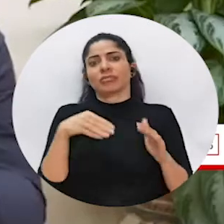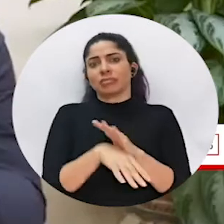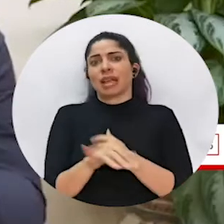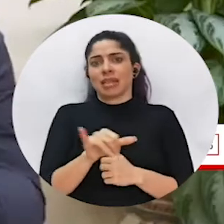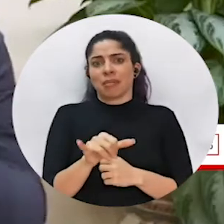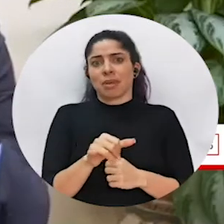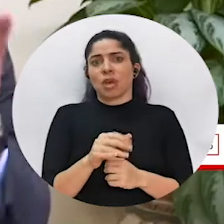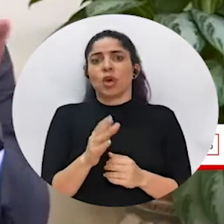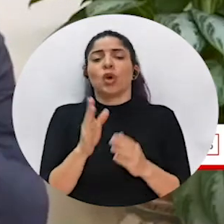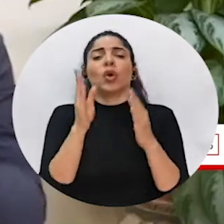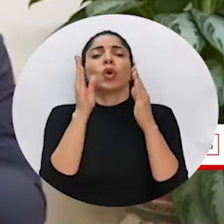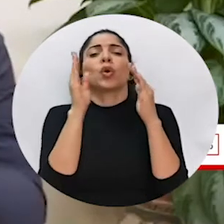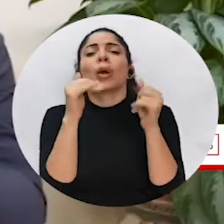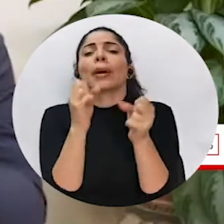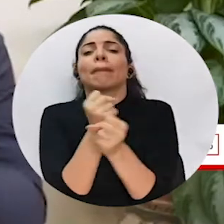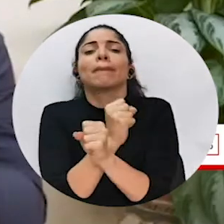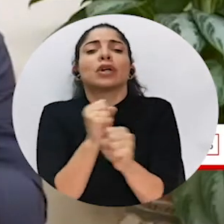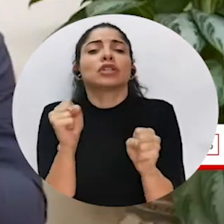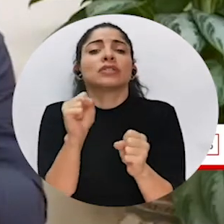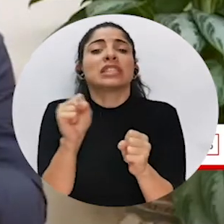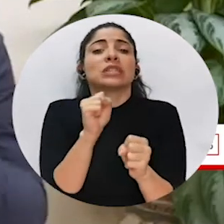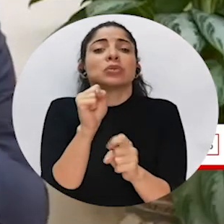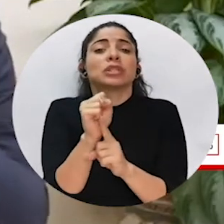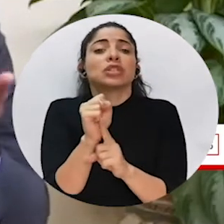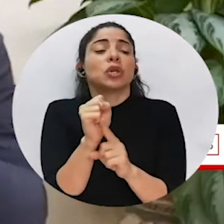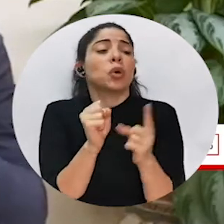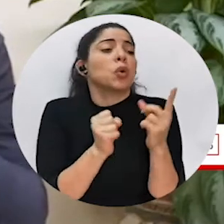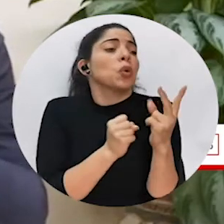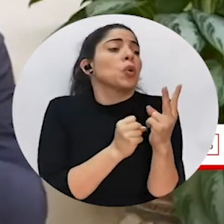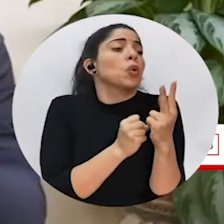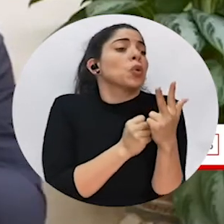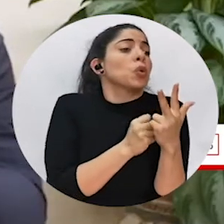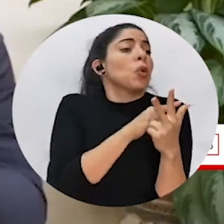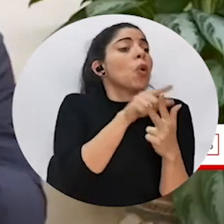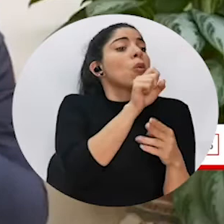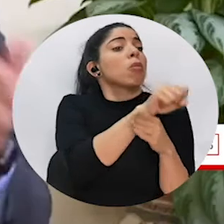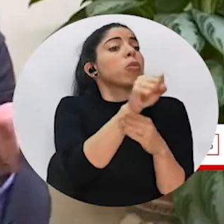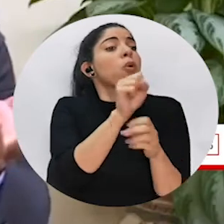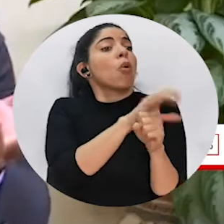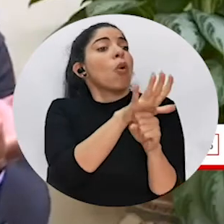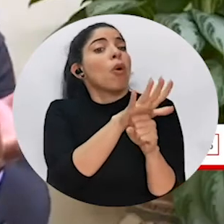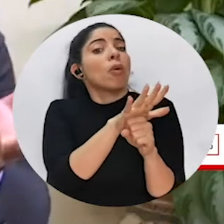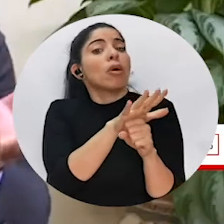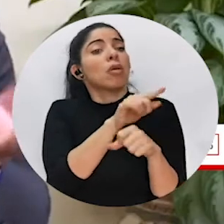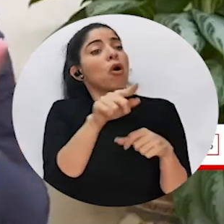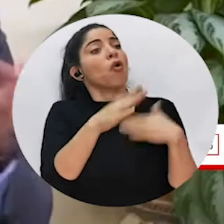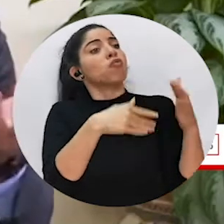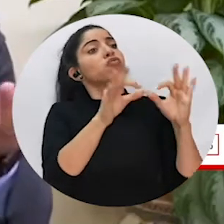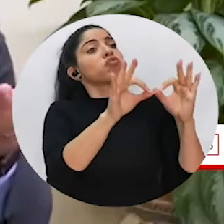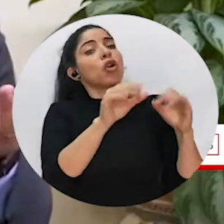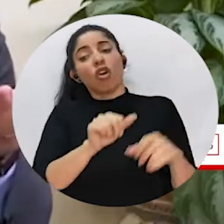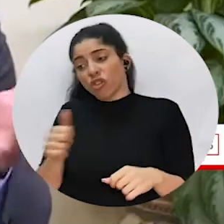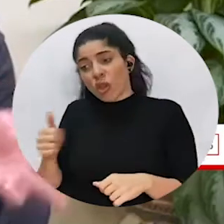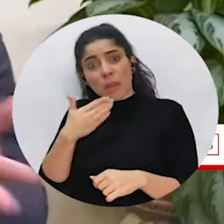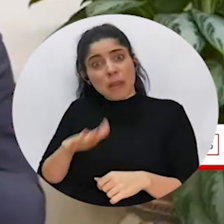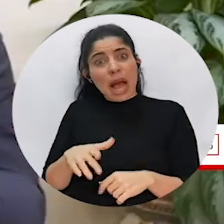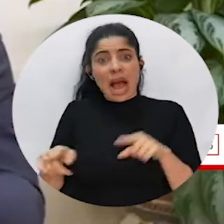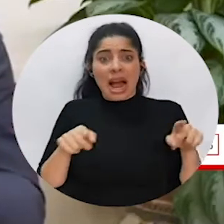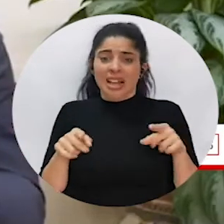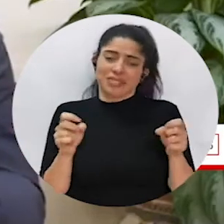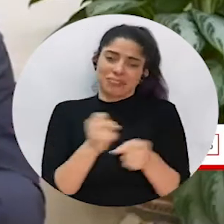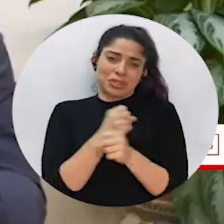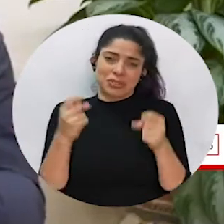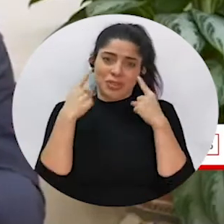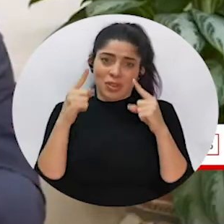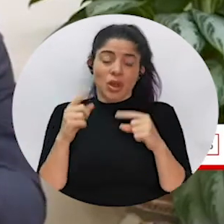be devastated. There's no one scenario in which one or two countries overcome COVID, and they are okay, and the rest